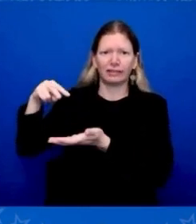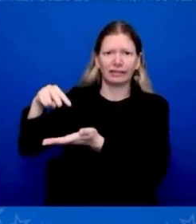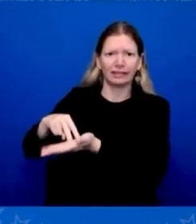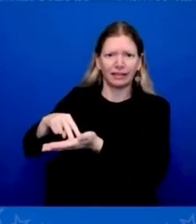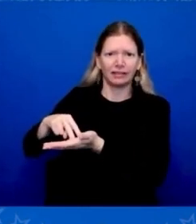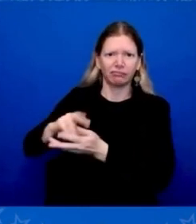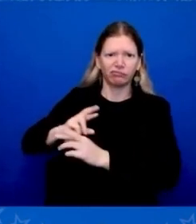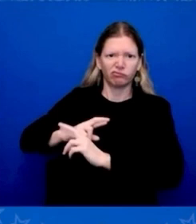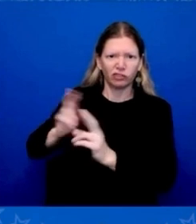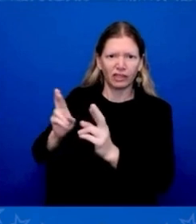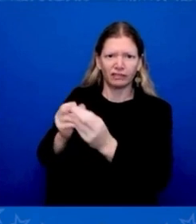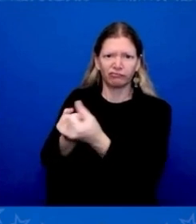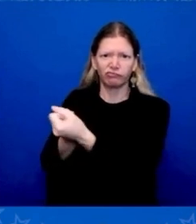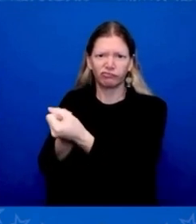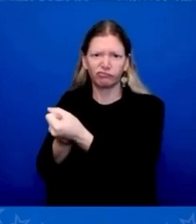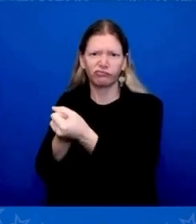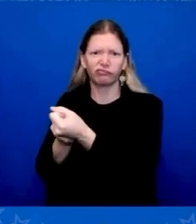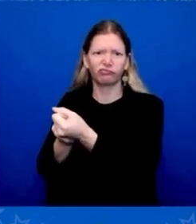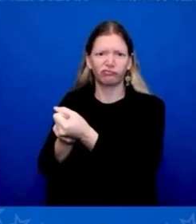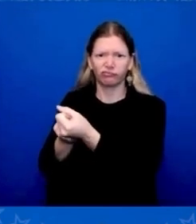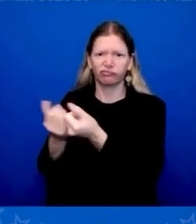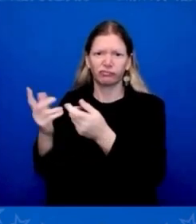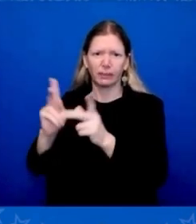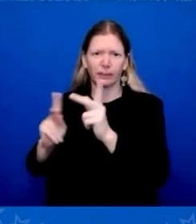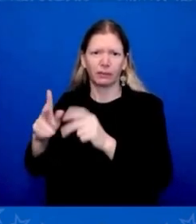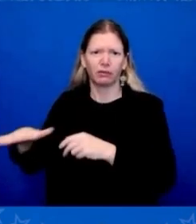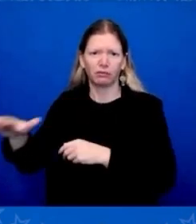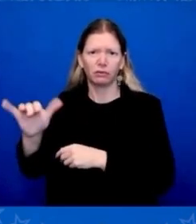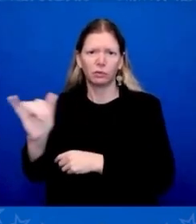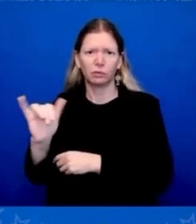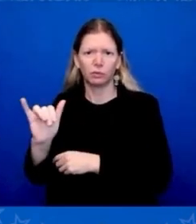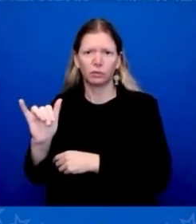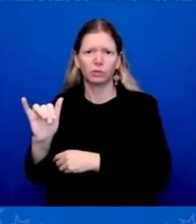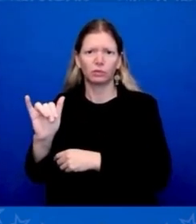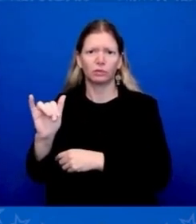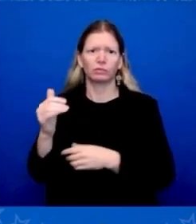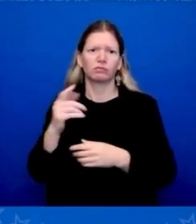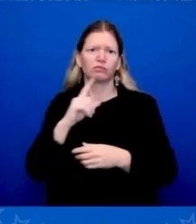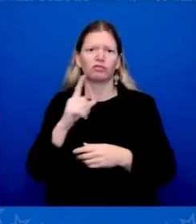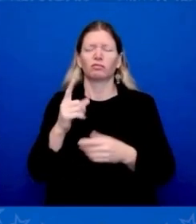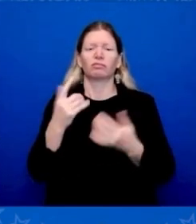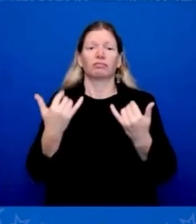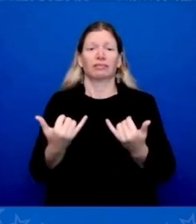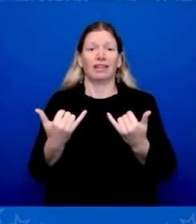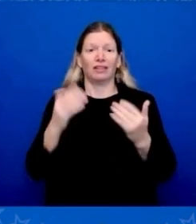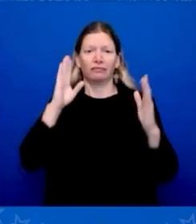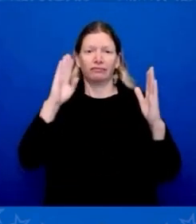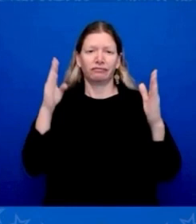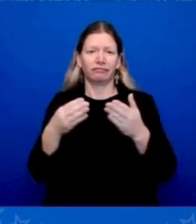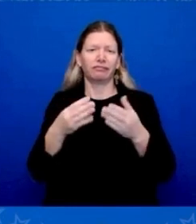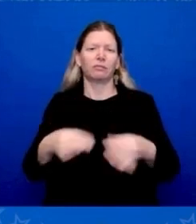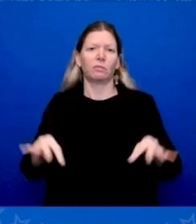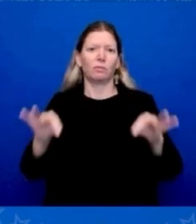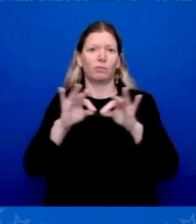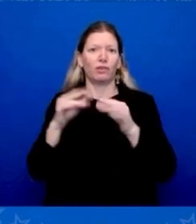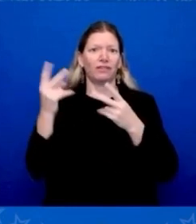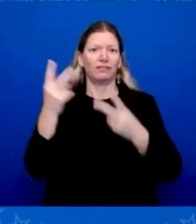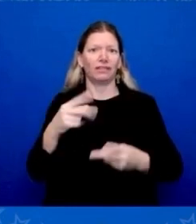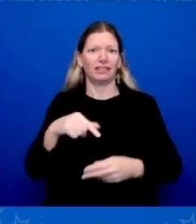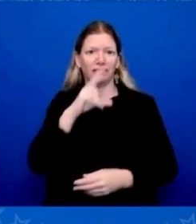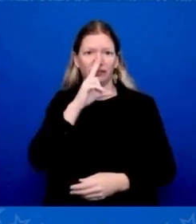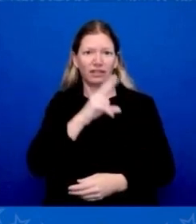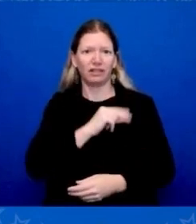Now, turning to the important visit here in Vietnam, as the General Secretary and I just shared earlier today,